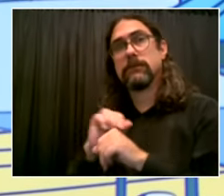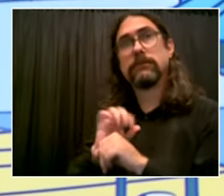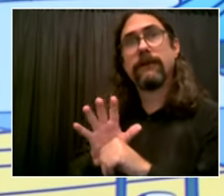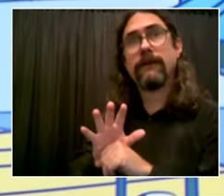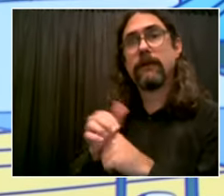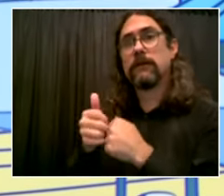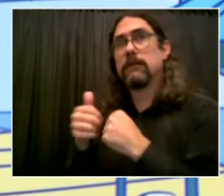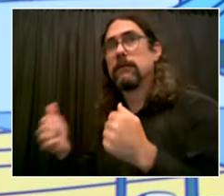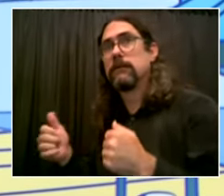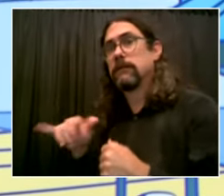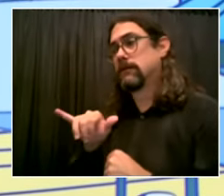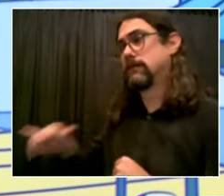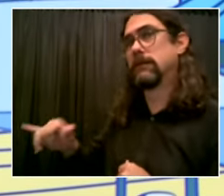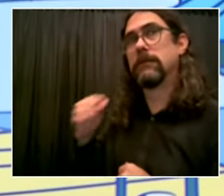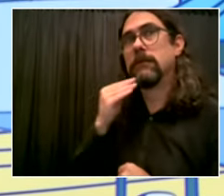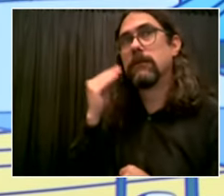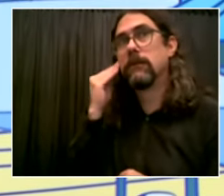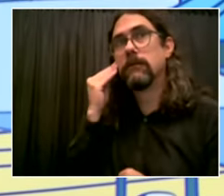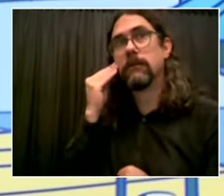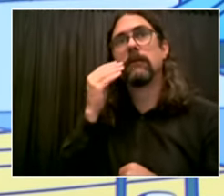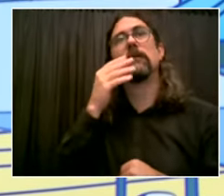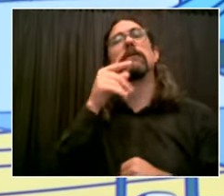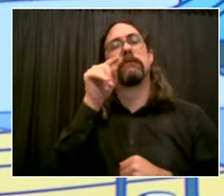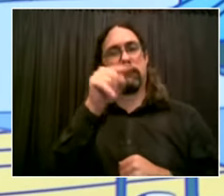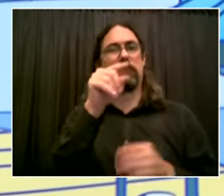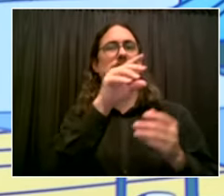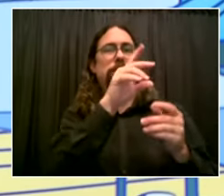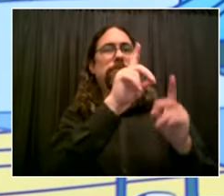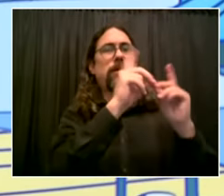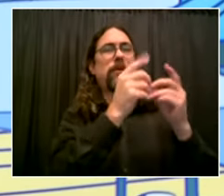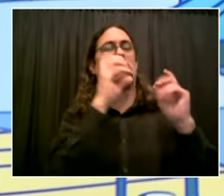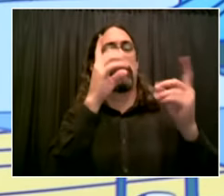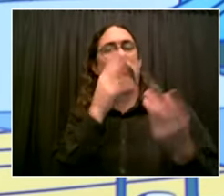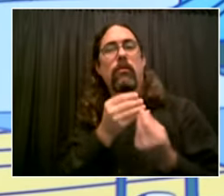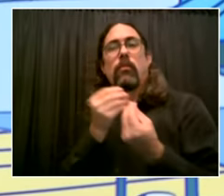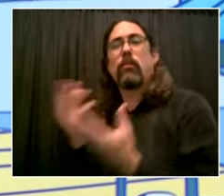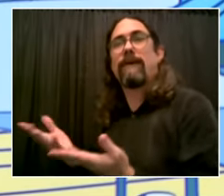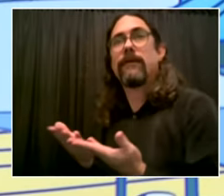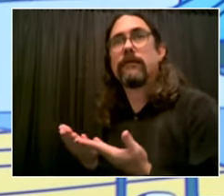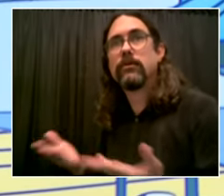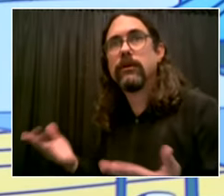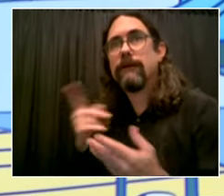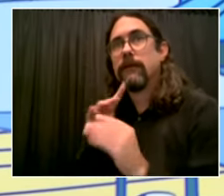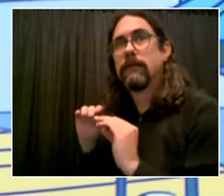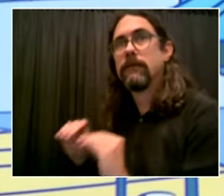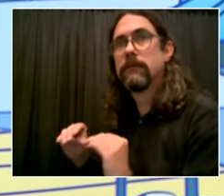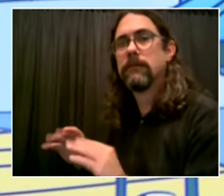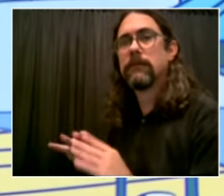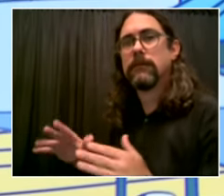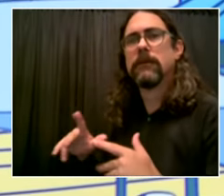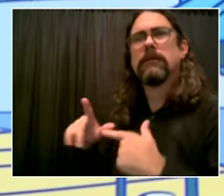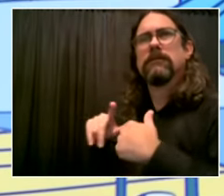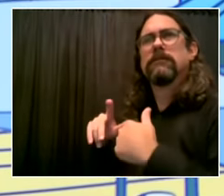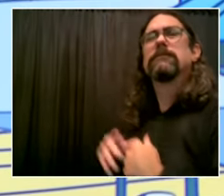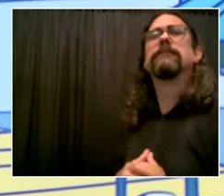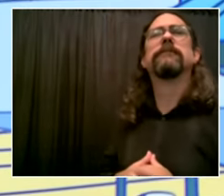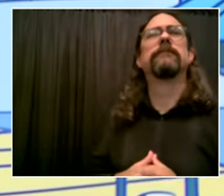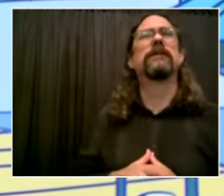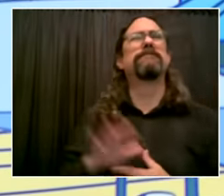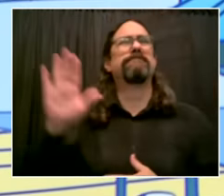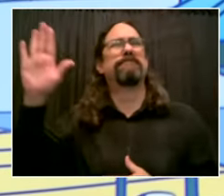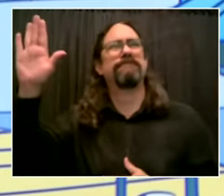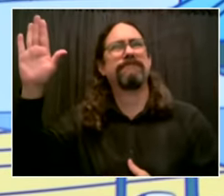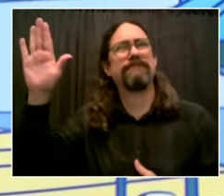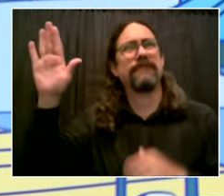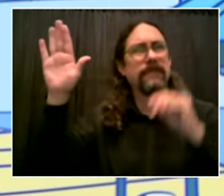instruction will not so to be clear that instruction will not be remote learning there'll be take-home packets one and then also can